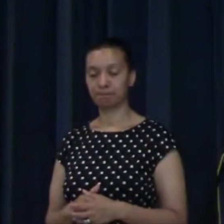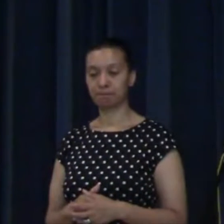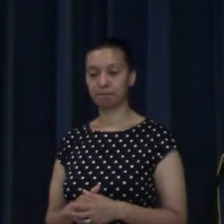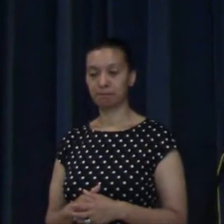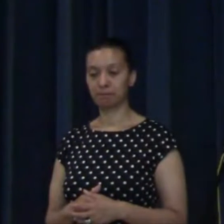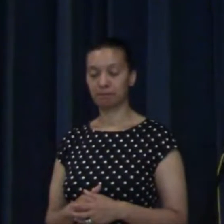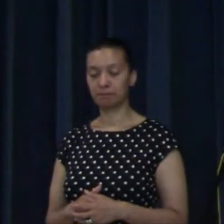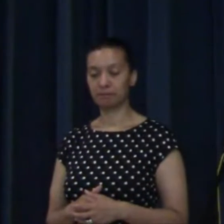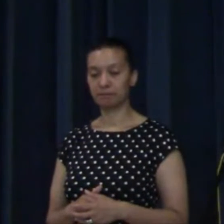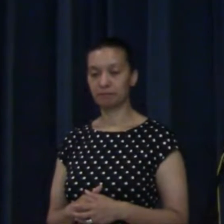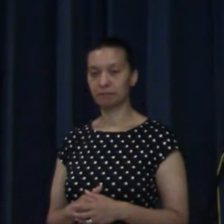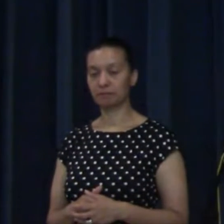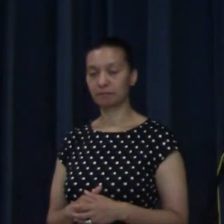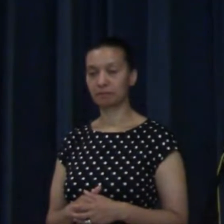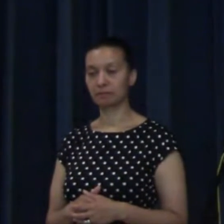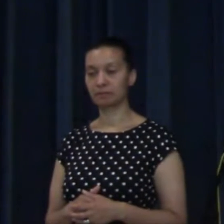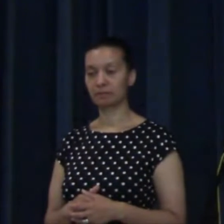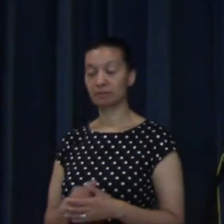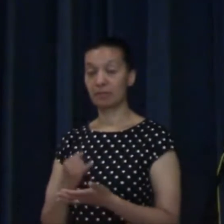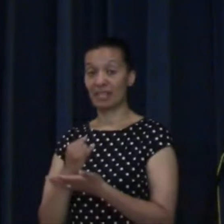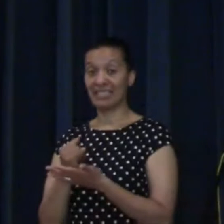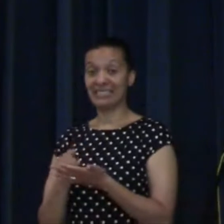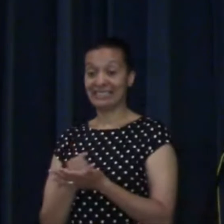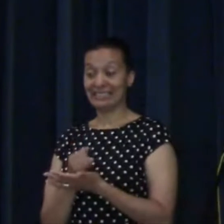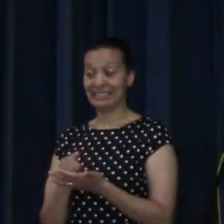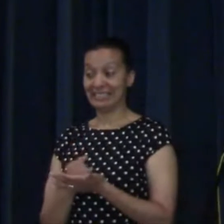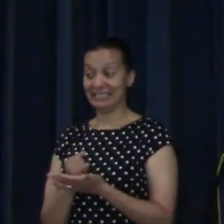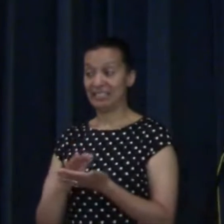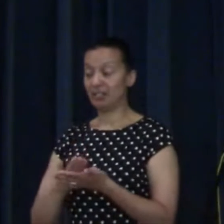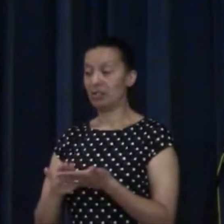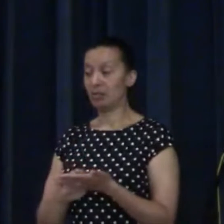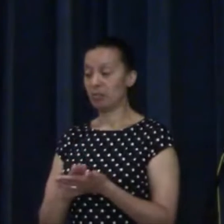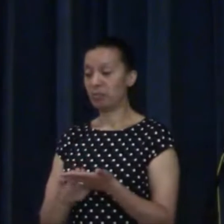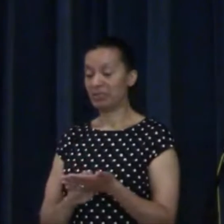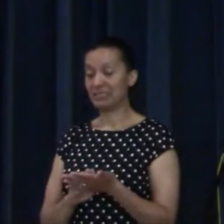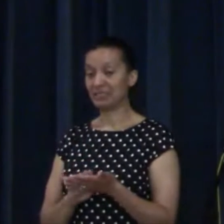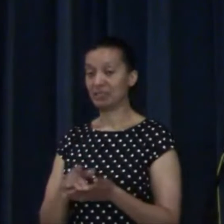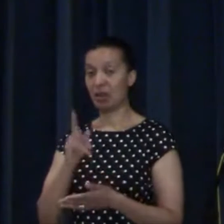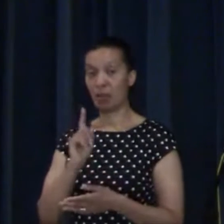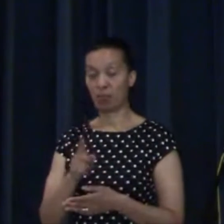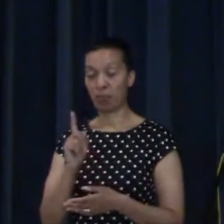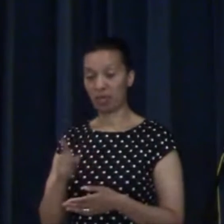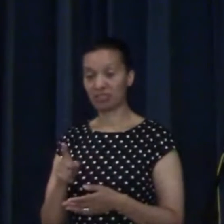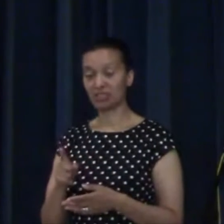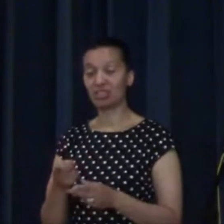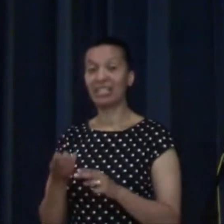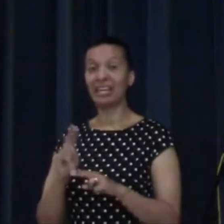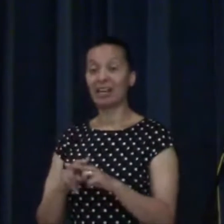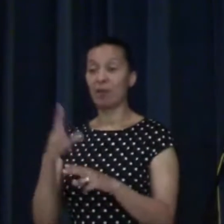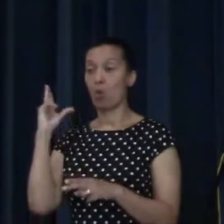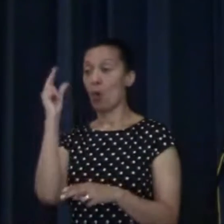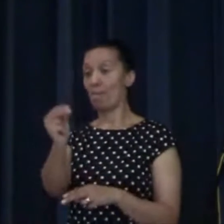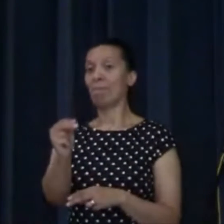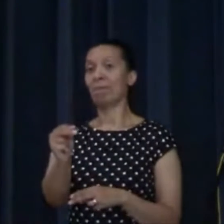You see, sin requires punishment. If we do something wrong, and you know if you speed and get caught,